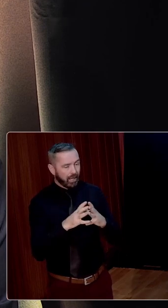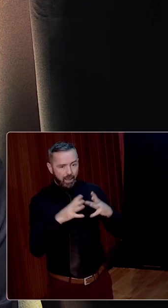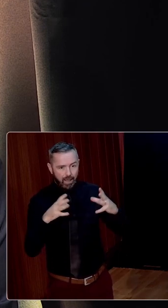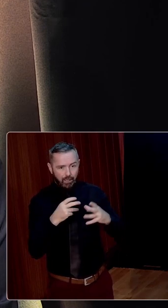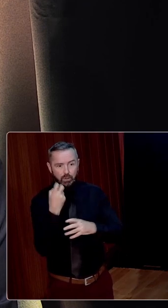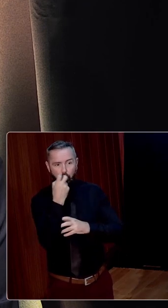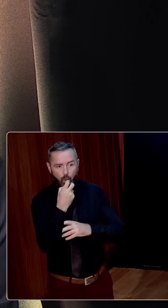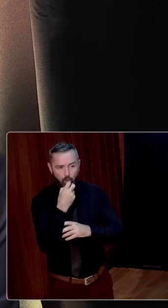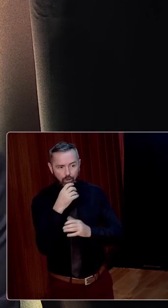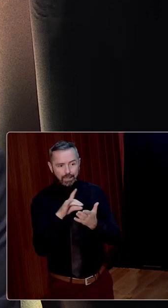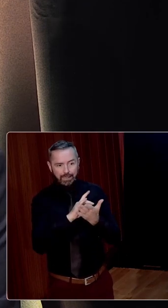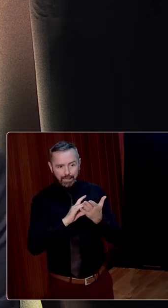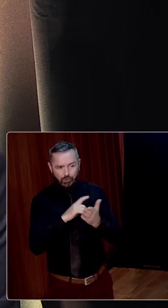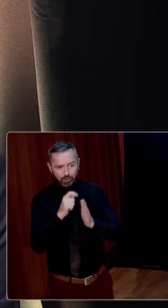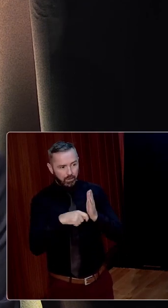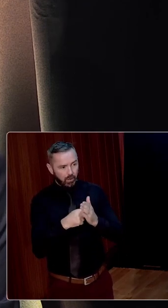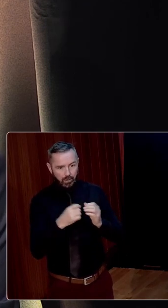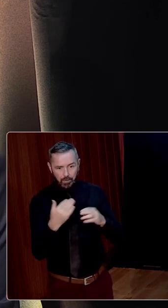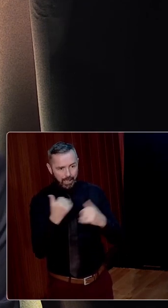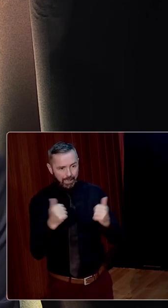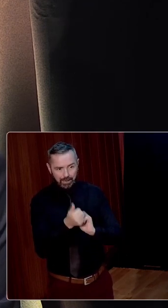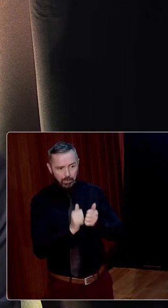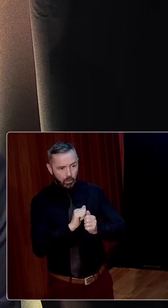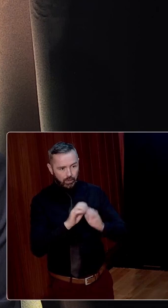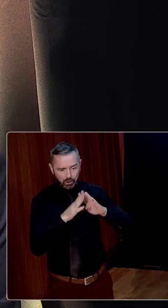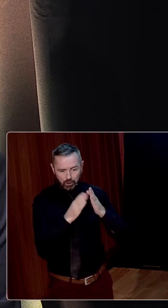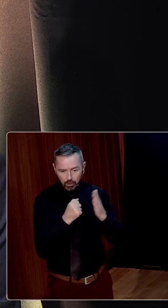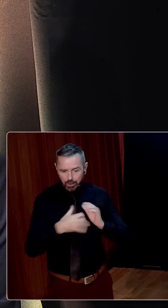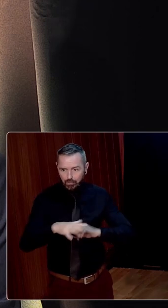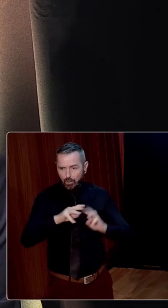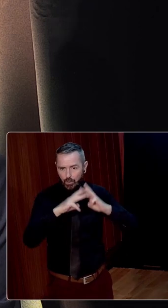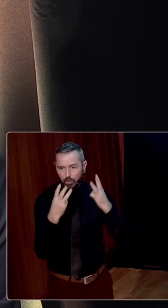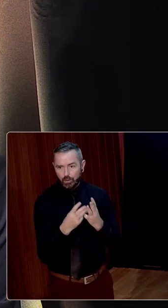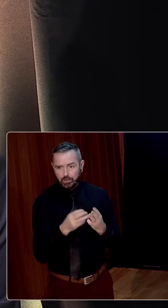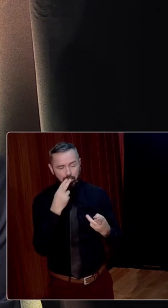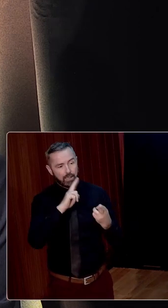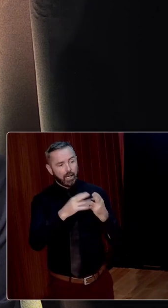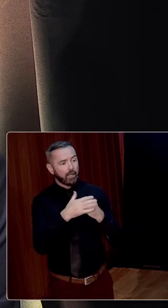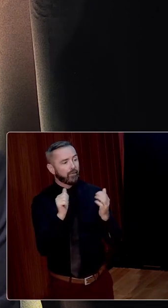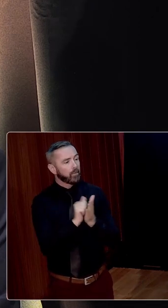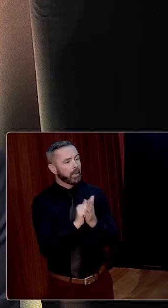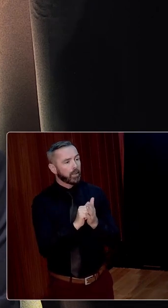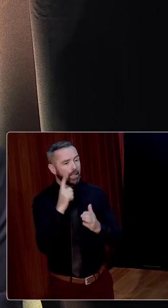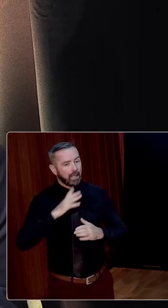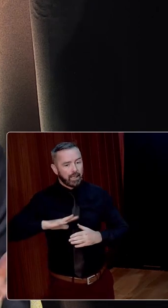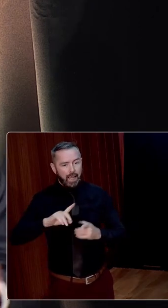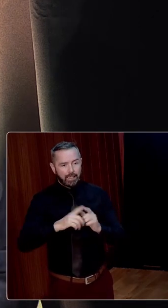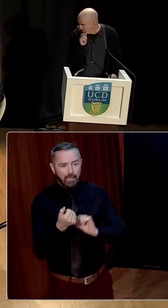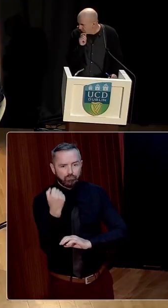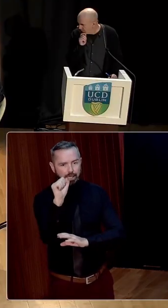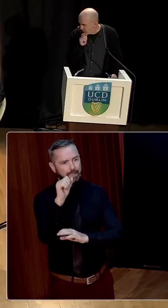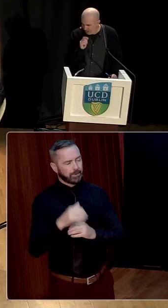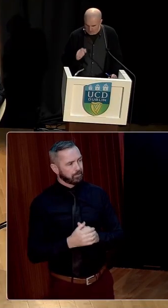history project undertaken by any sporting organisation in the world. The title of his paper today is Land and Radicalism.